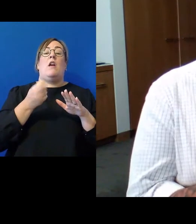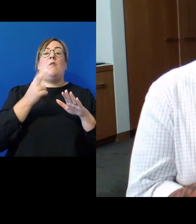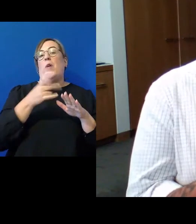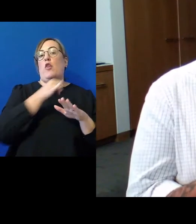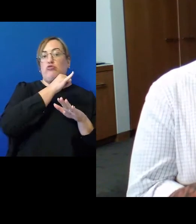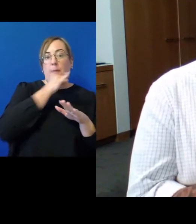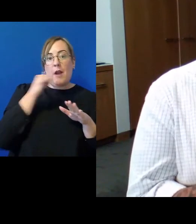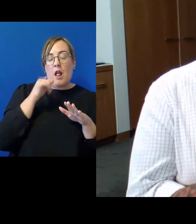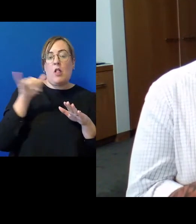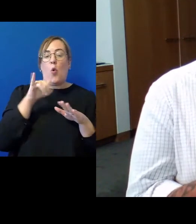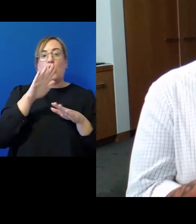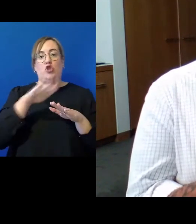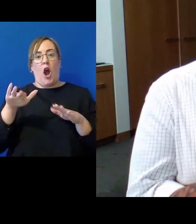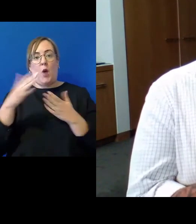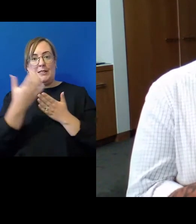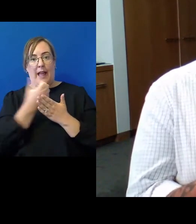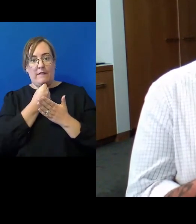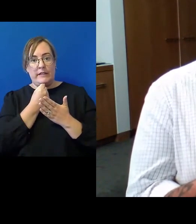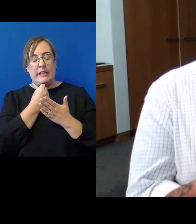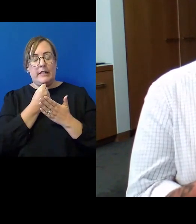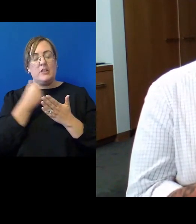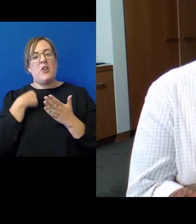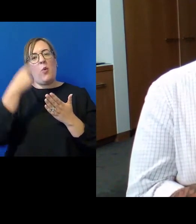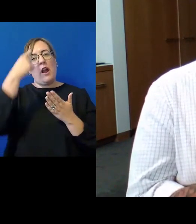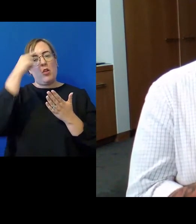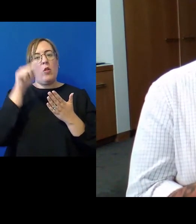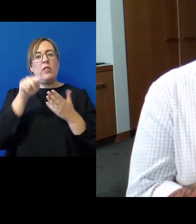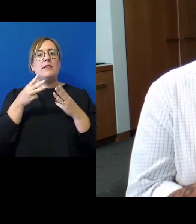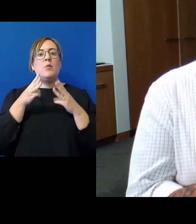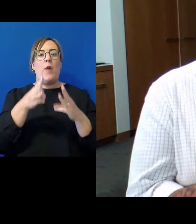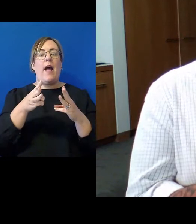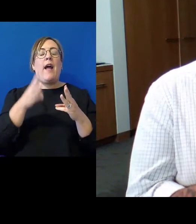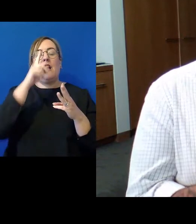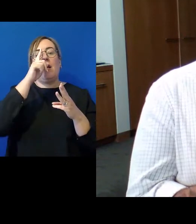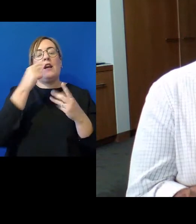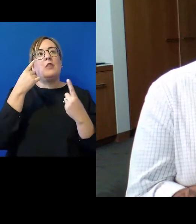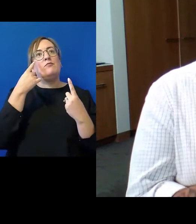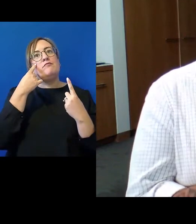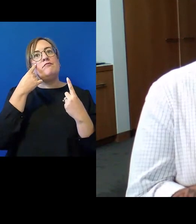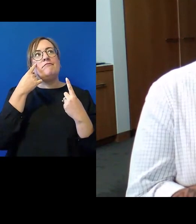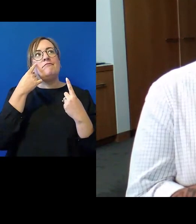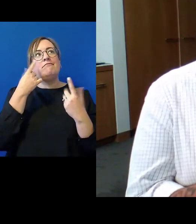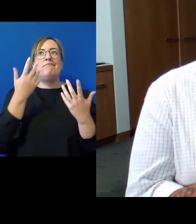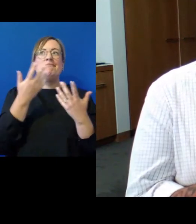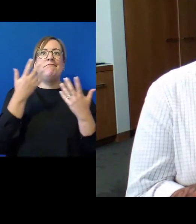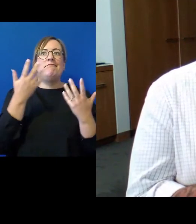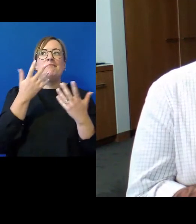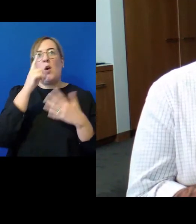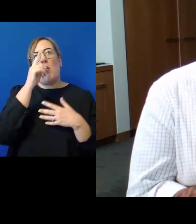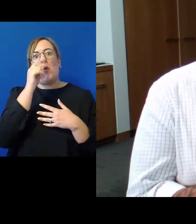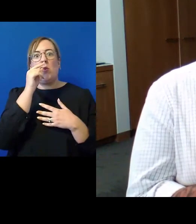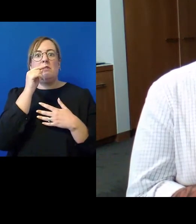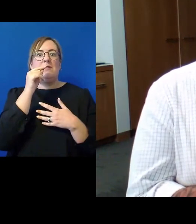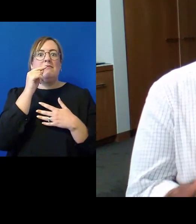with that court this was a way of trying kind of ham-fistedly really to